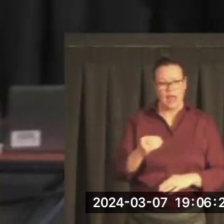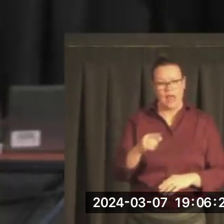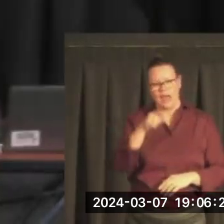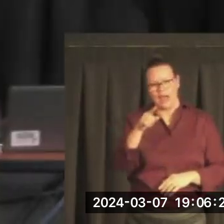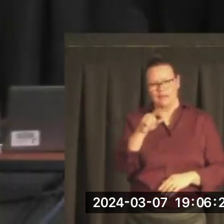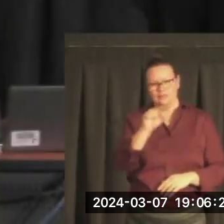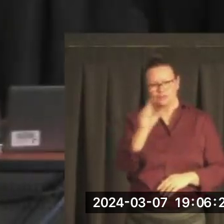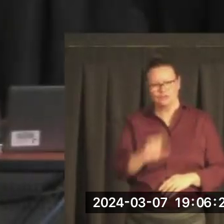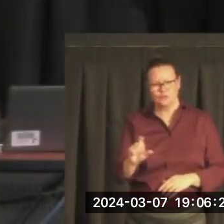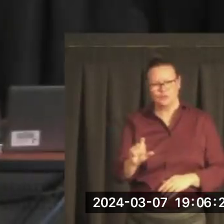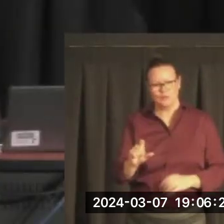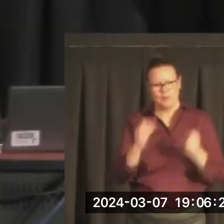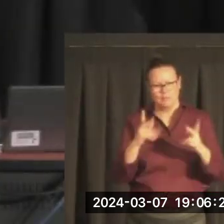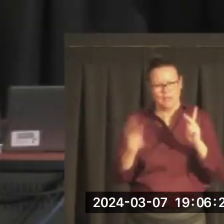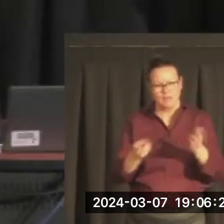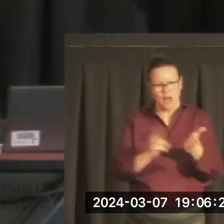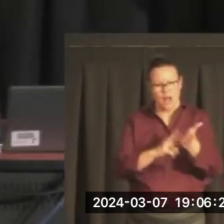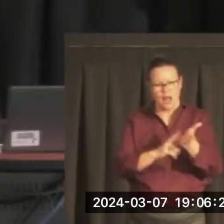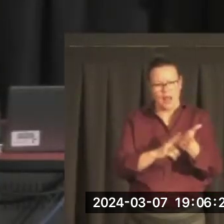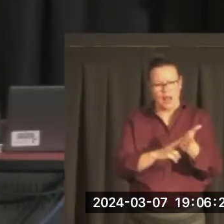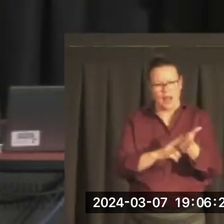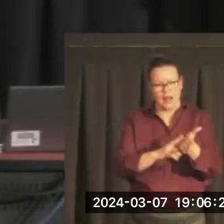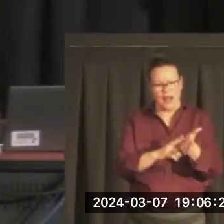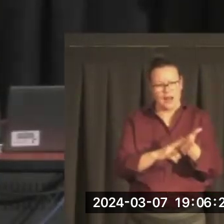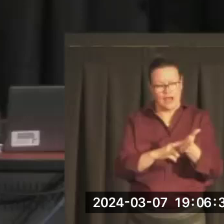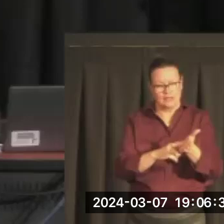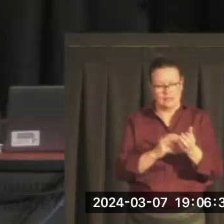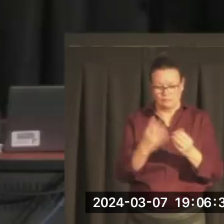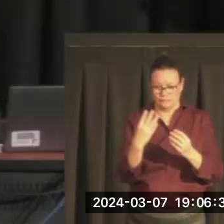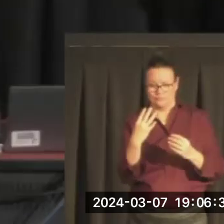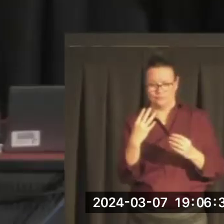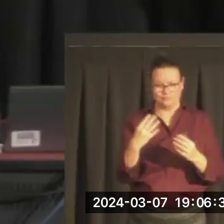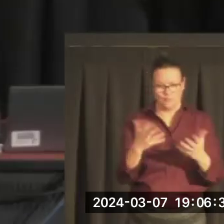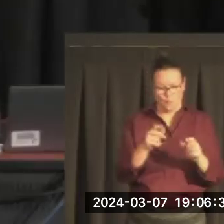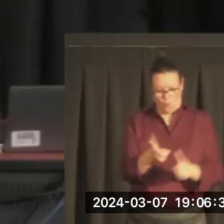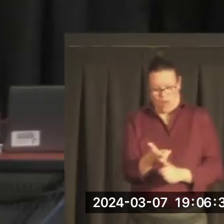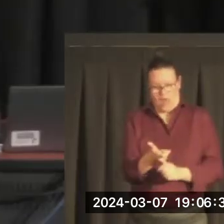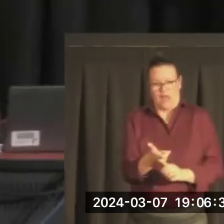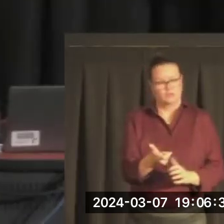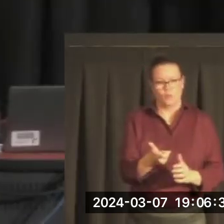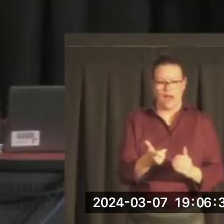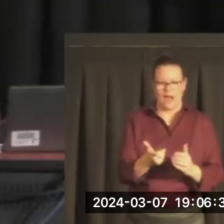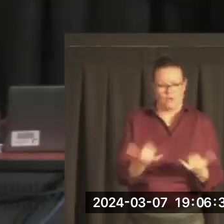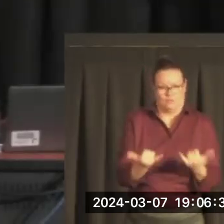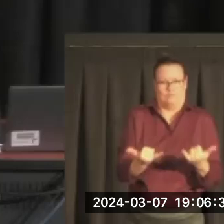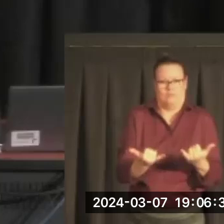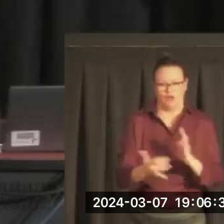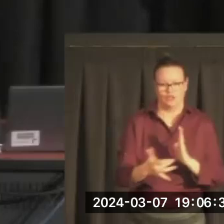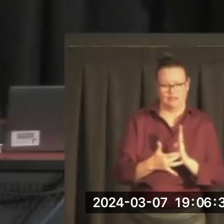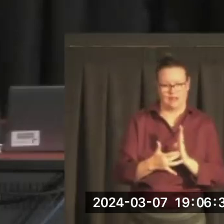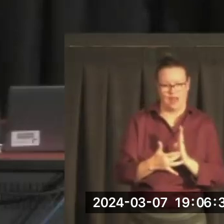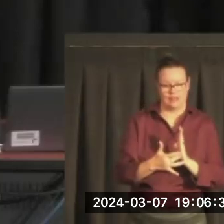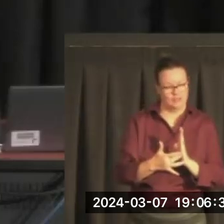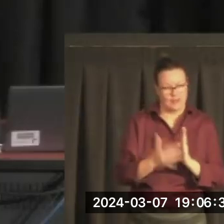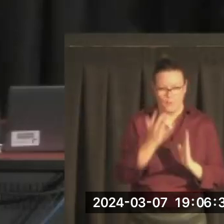lecture on Zoom. This modern technology means all kinds of things, and I usually don't speak on behalf of technology, but